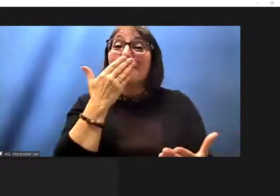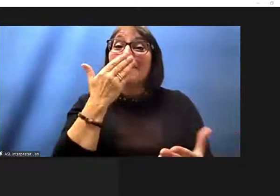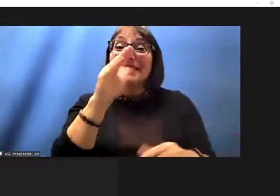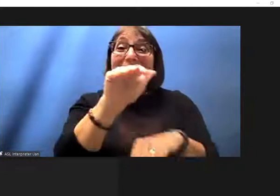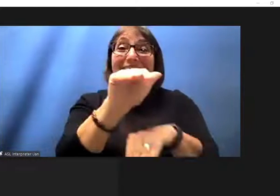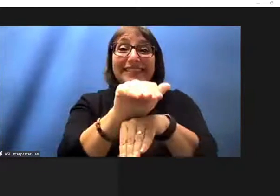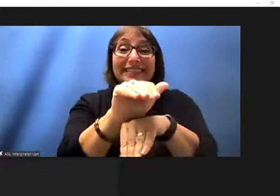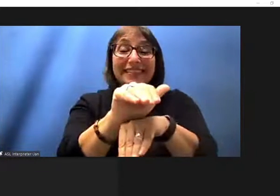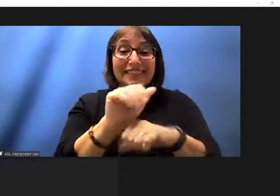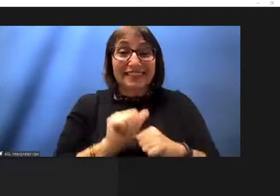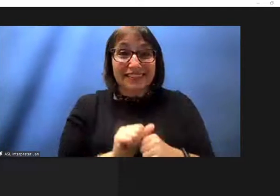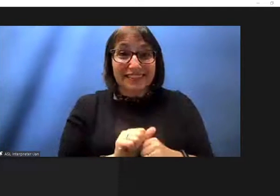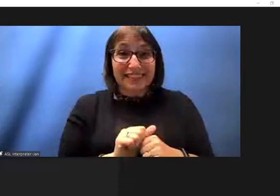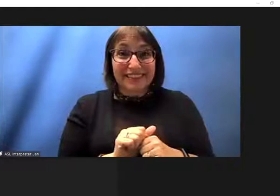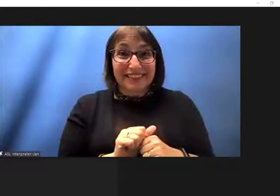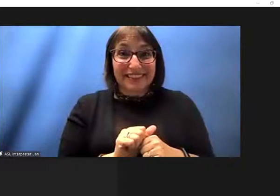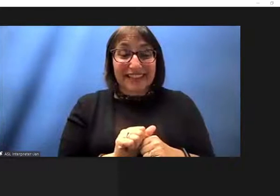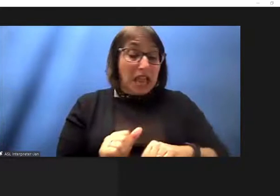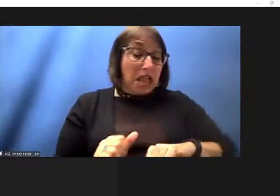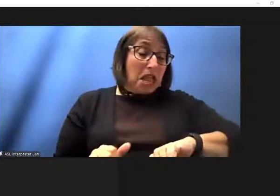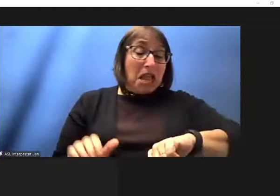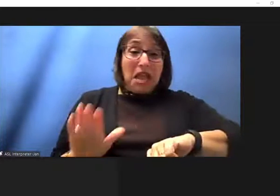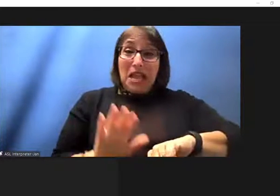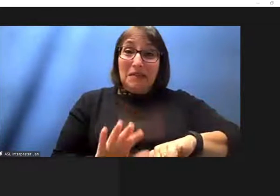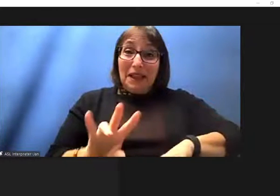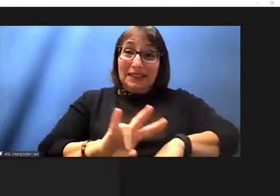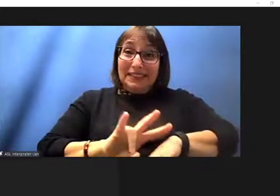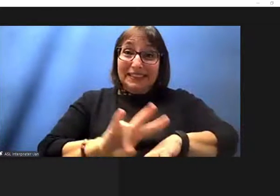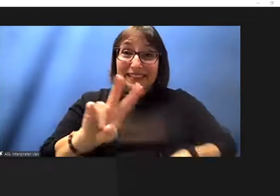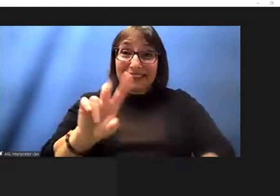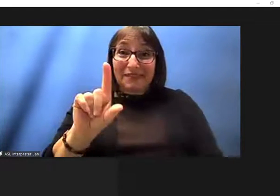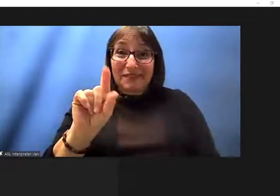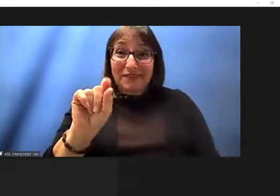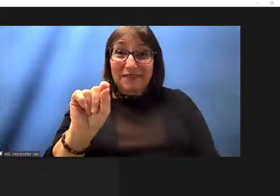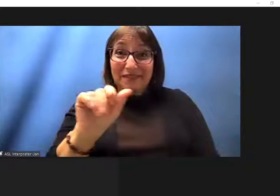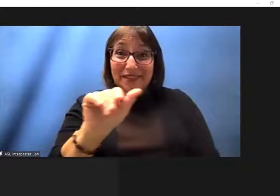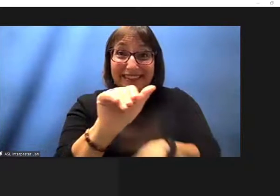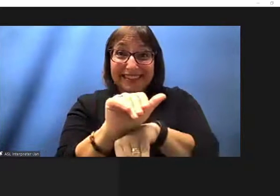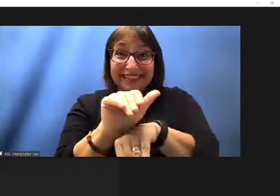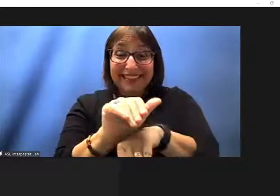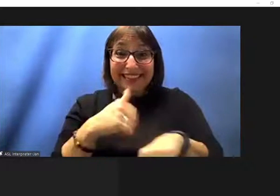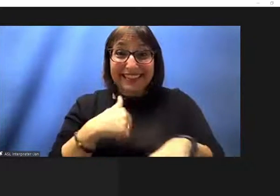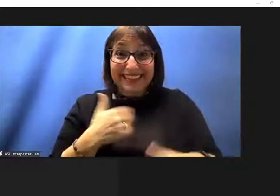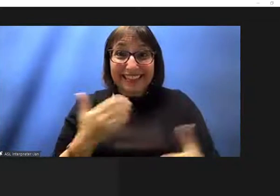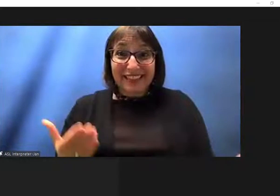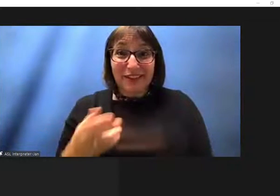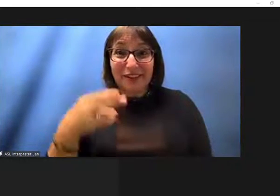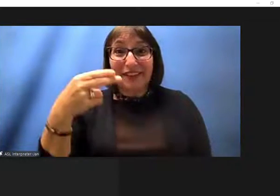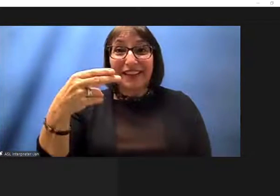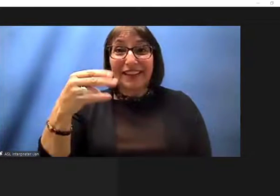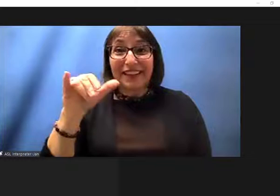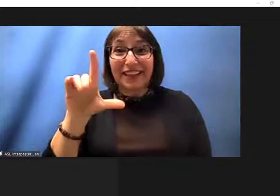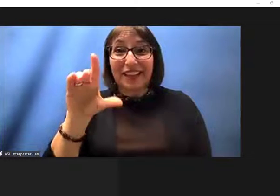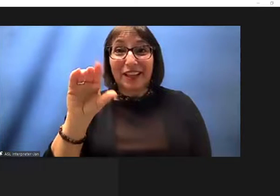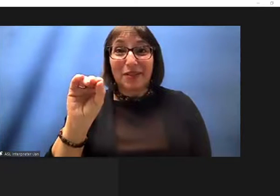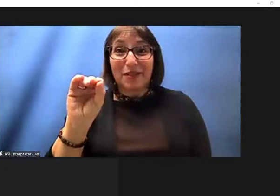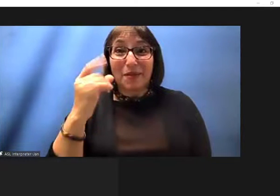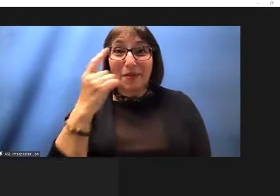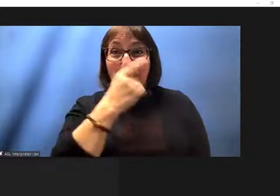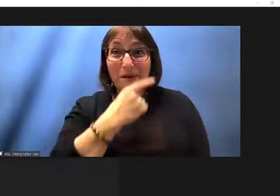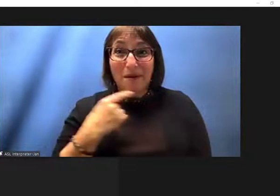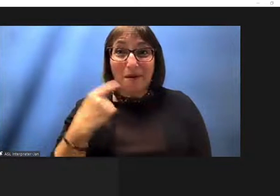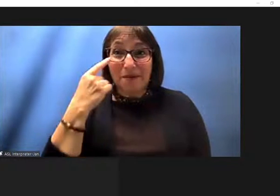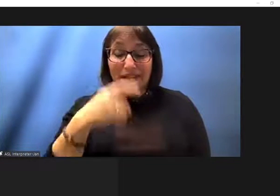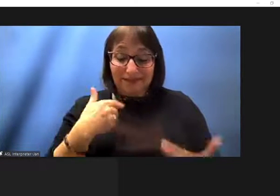this is about uh 7 20 p.m in hilo hawaii and my name is larry